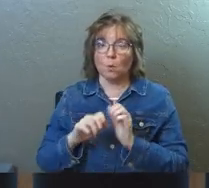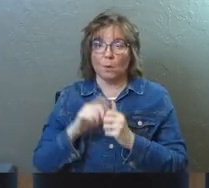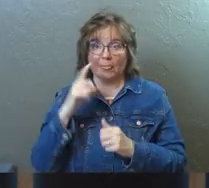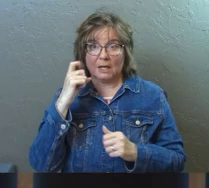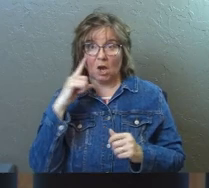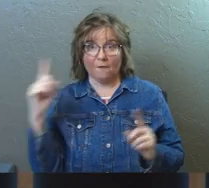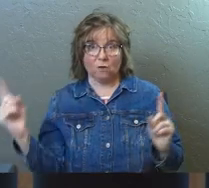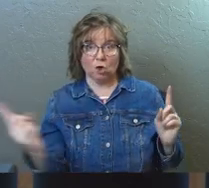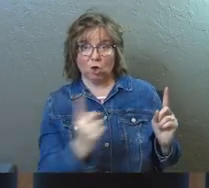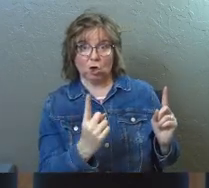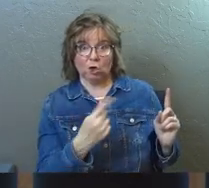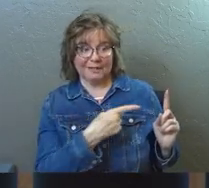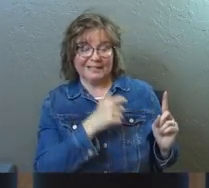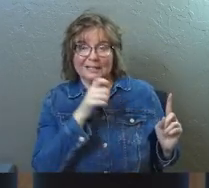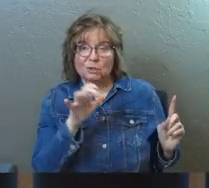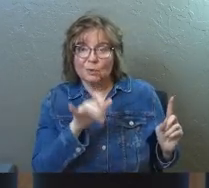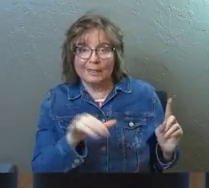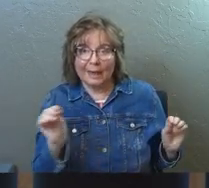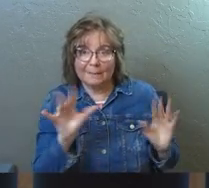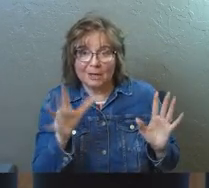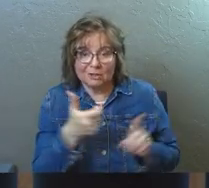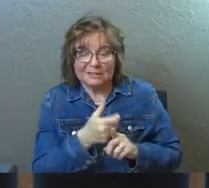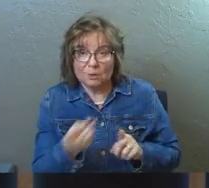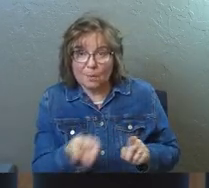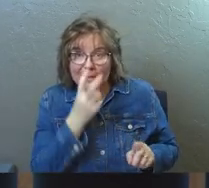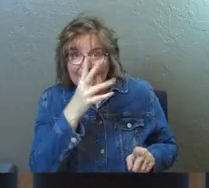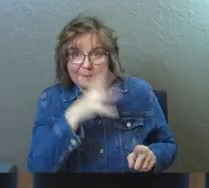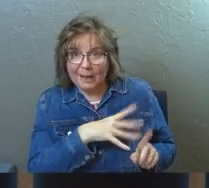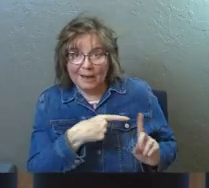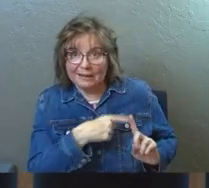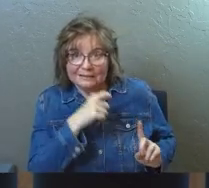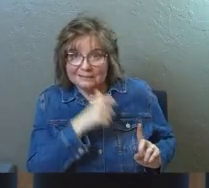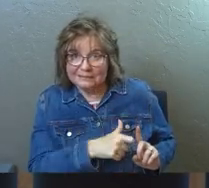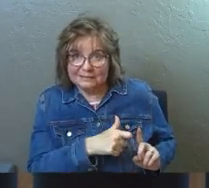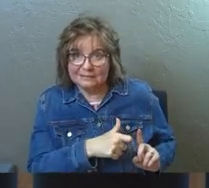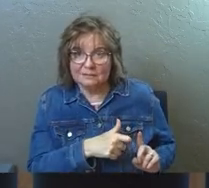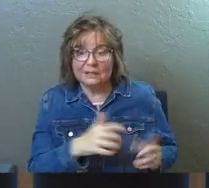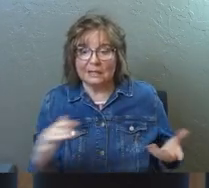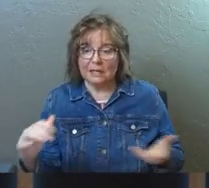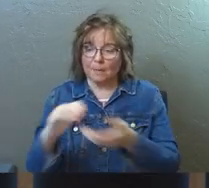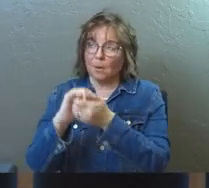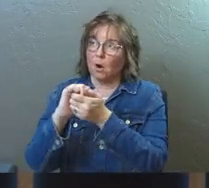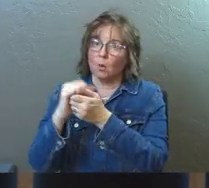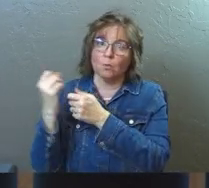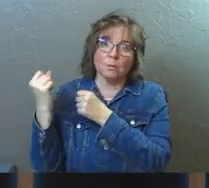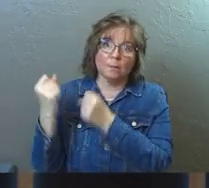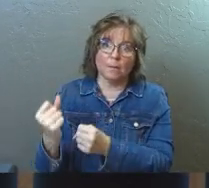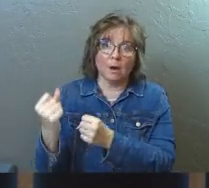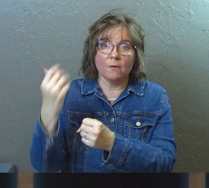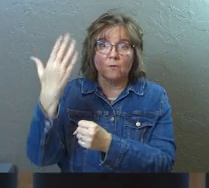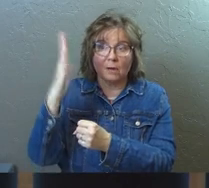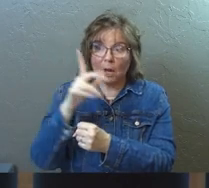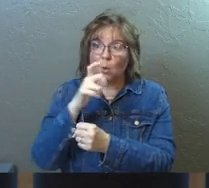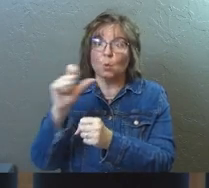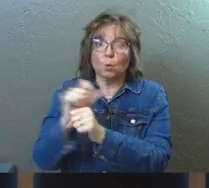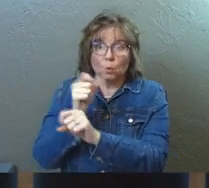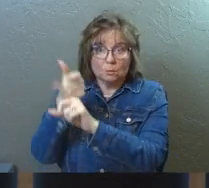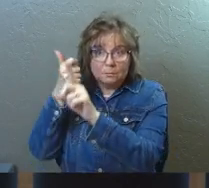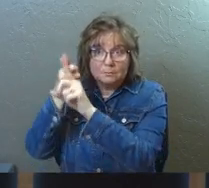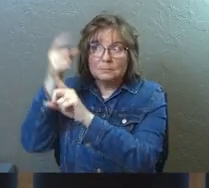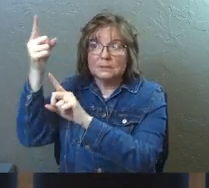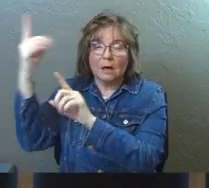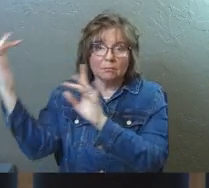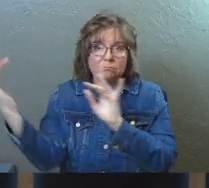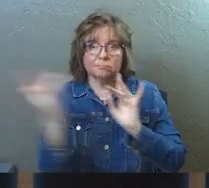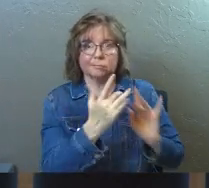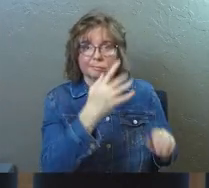with the governor, he didn't do that miracle. You need to know that he partnered with an all-powerful God who did the miracle.